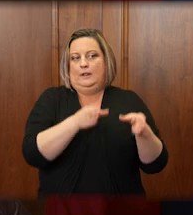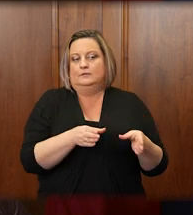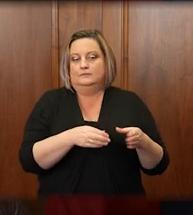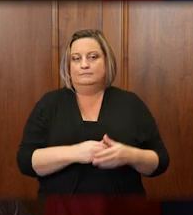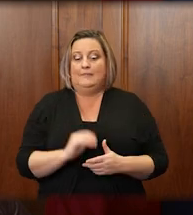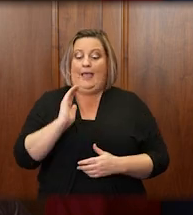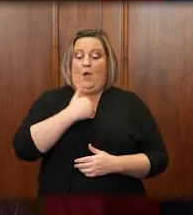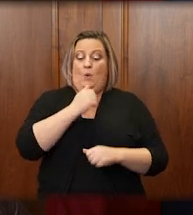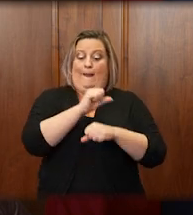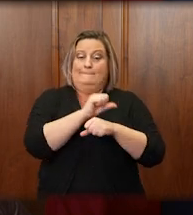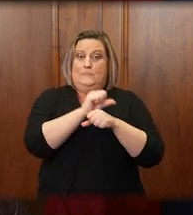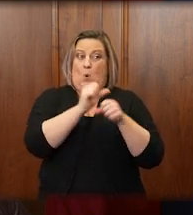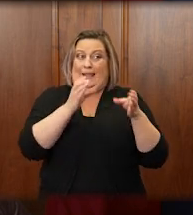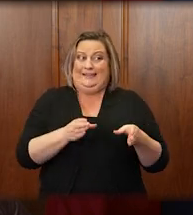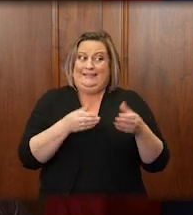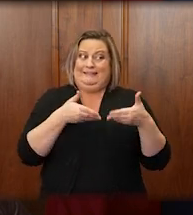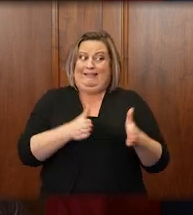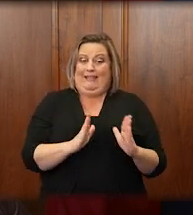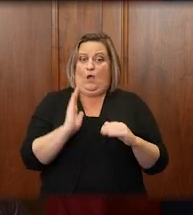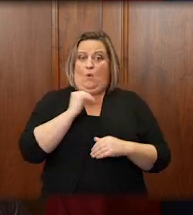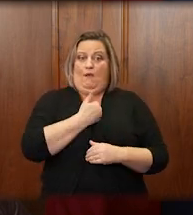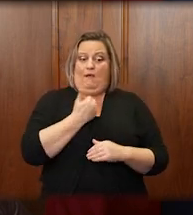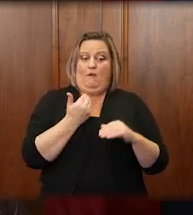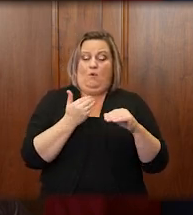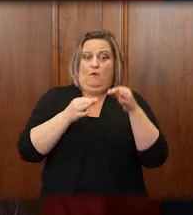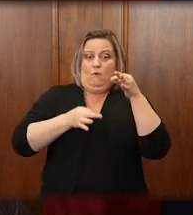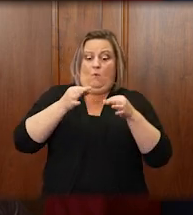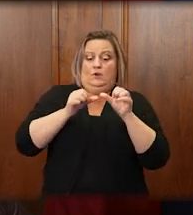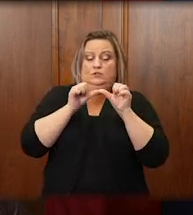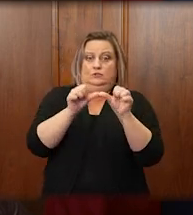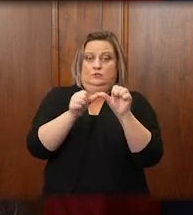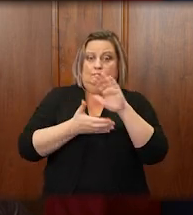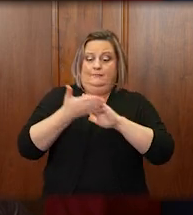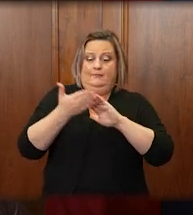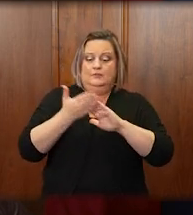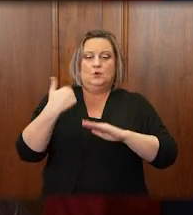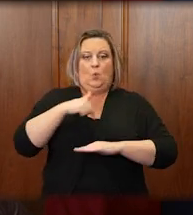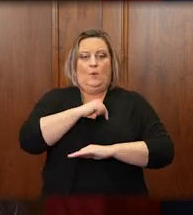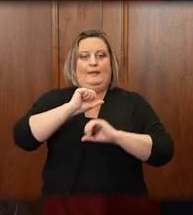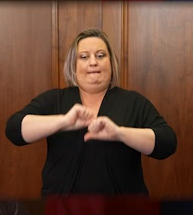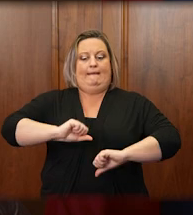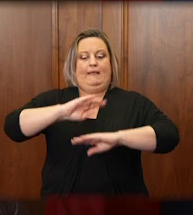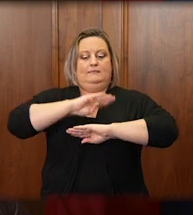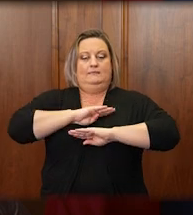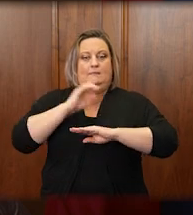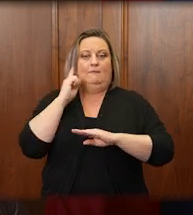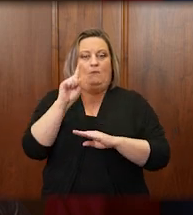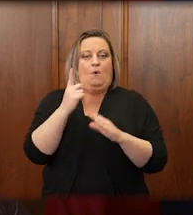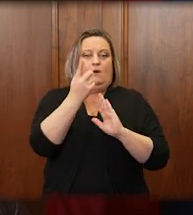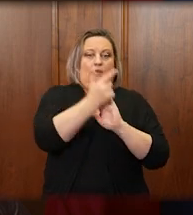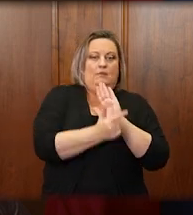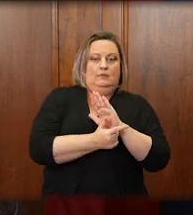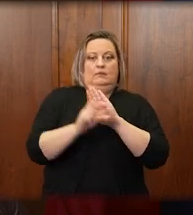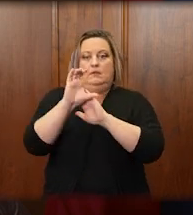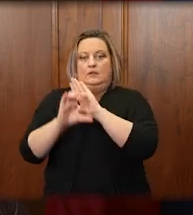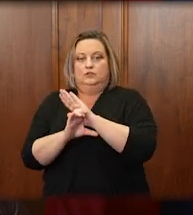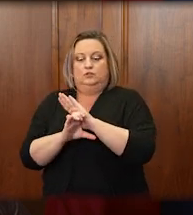allow our courts to continue to function and to fulfill our constitutional and statutory duties.